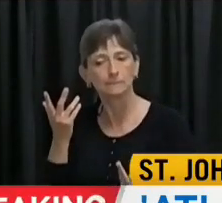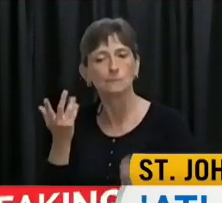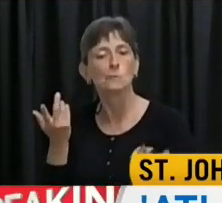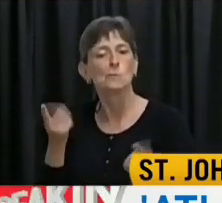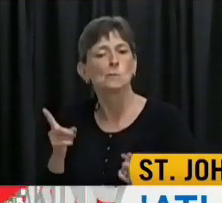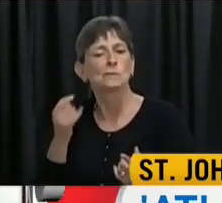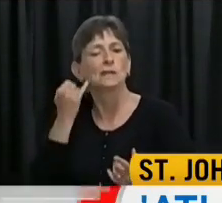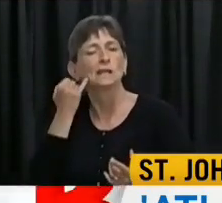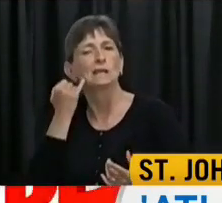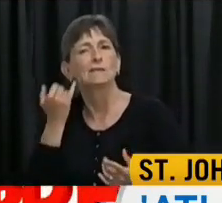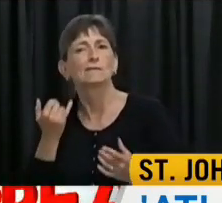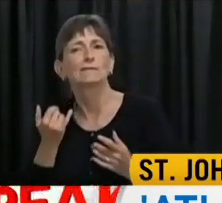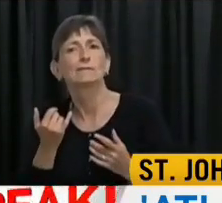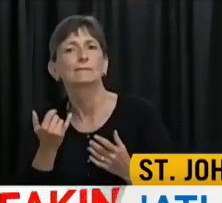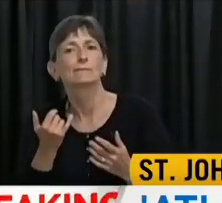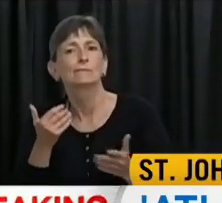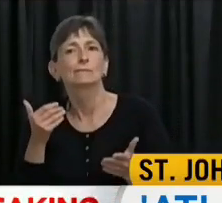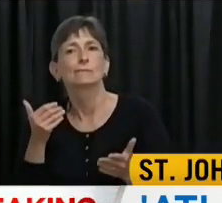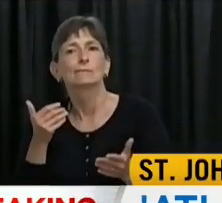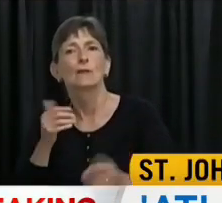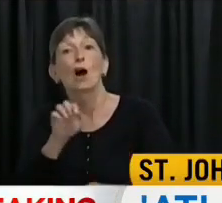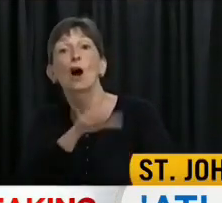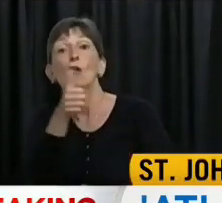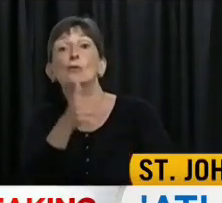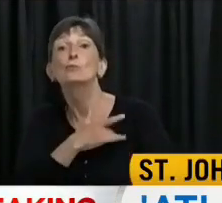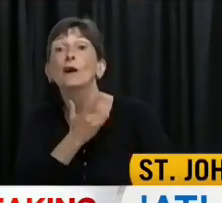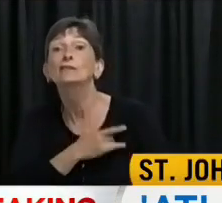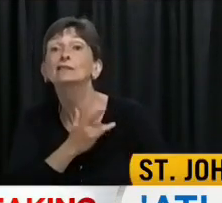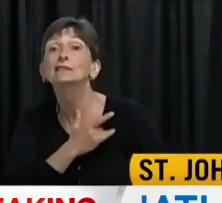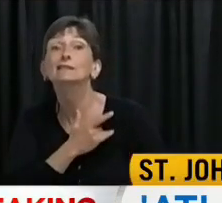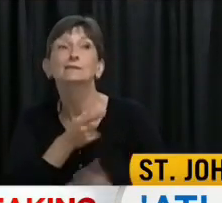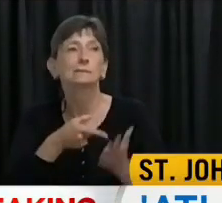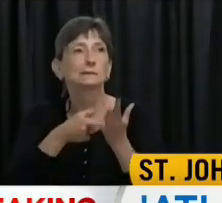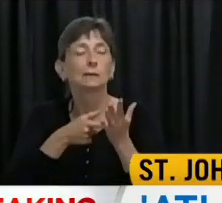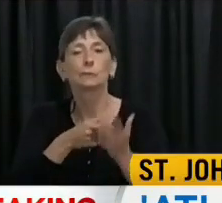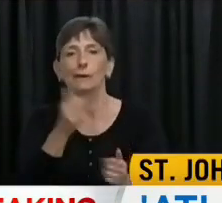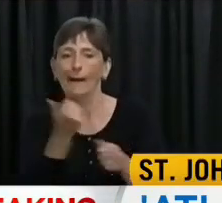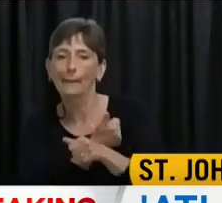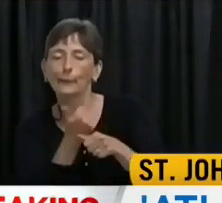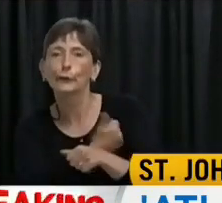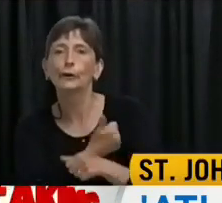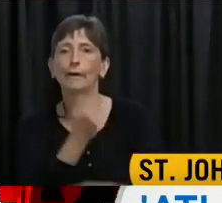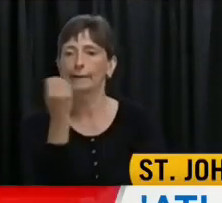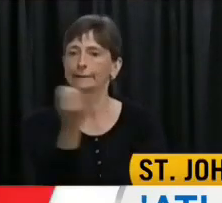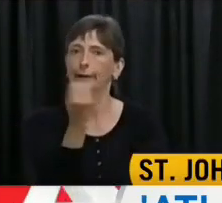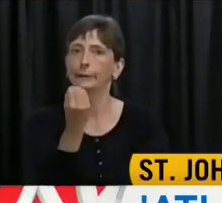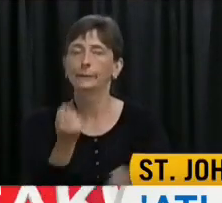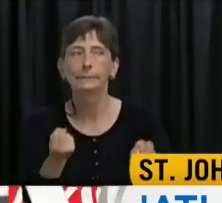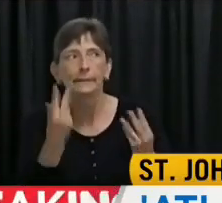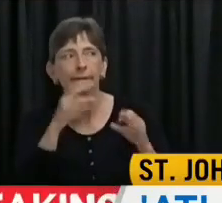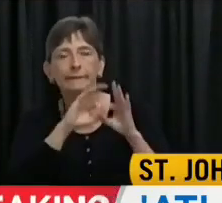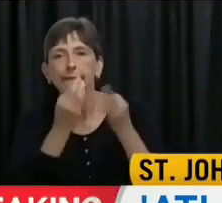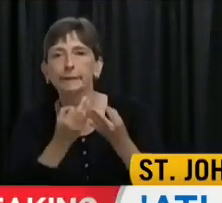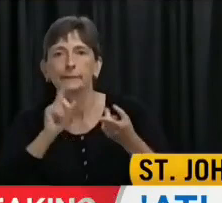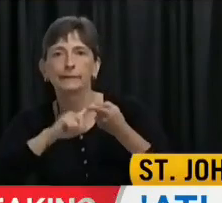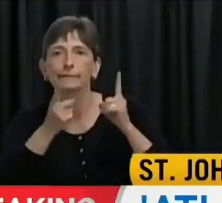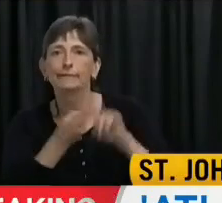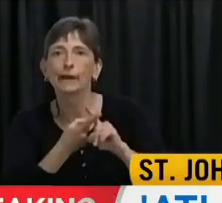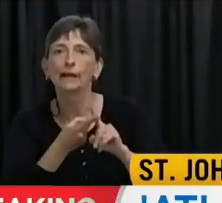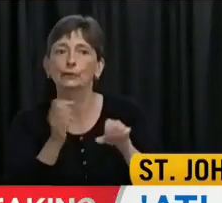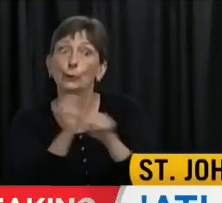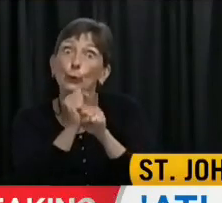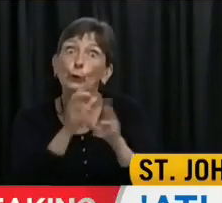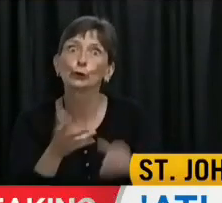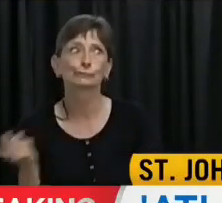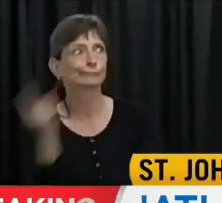close family ties that we have to provinces like Alberta and Ontario. We have many families and friends who have not been